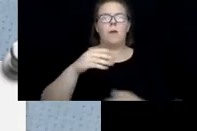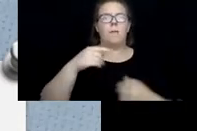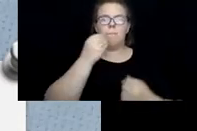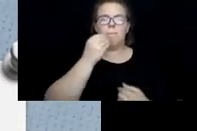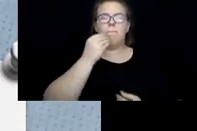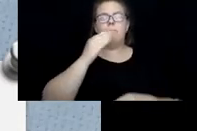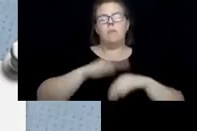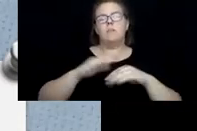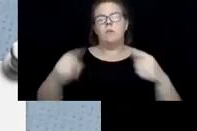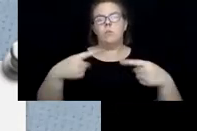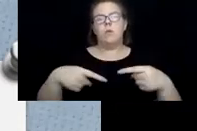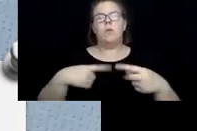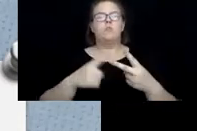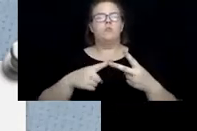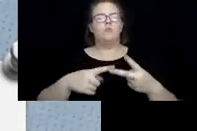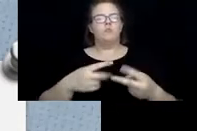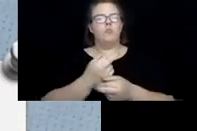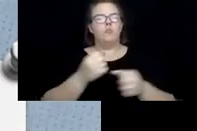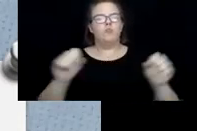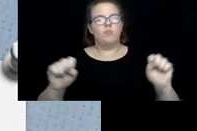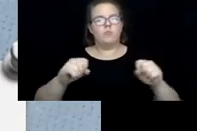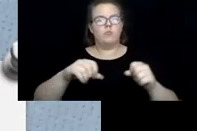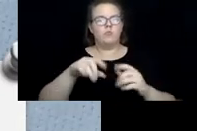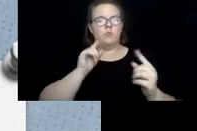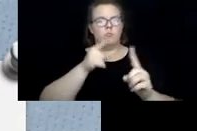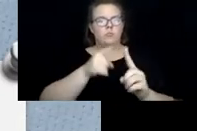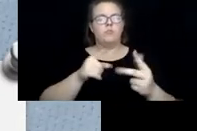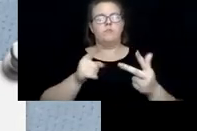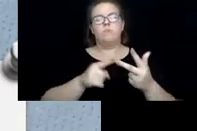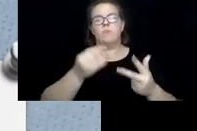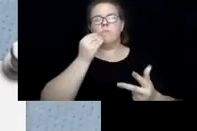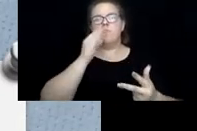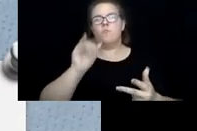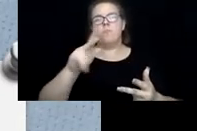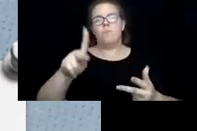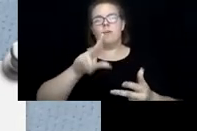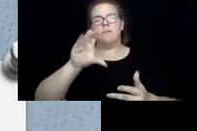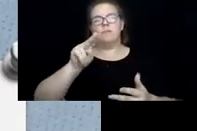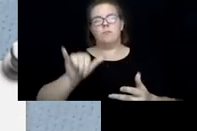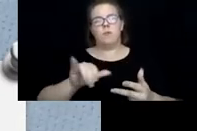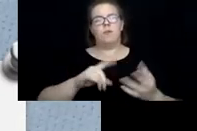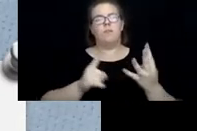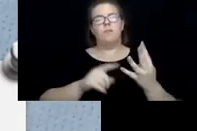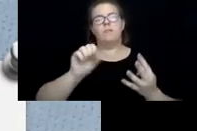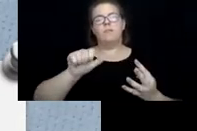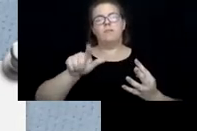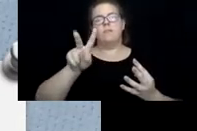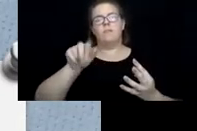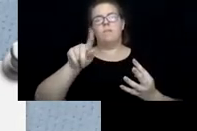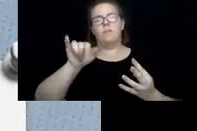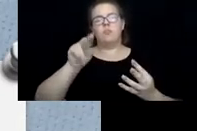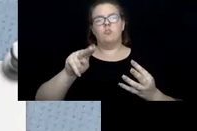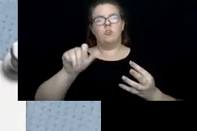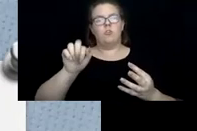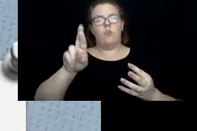the Rescue Mission, Food Bank of Central New York, the Salvation Army, Peace Incorporated,